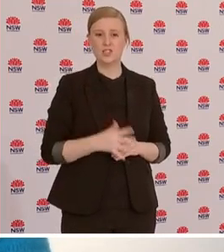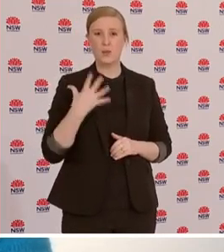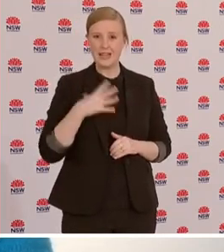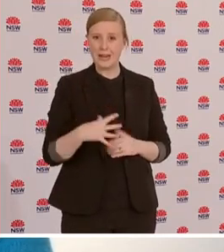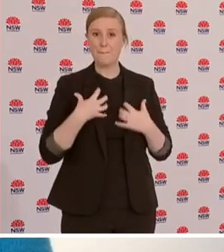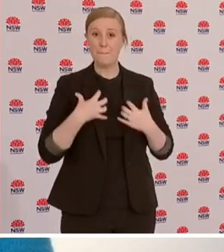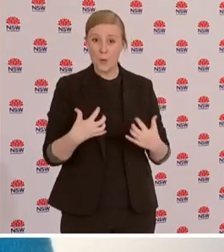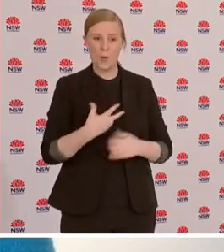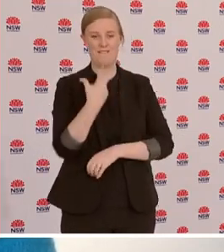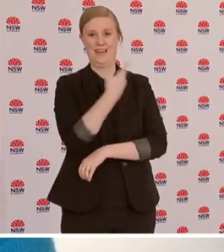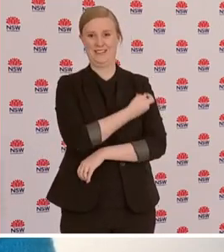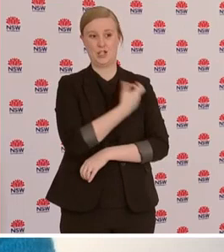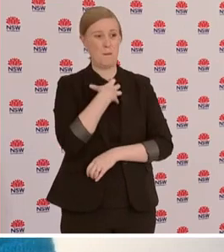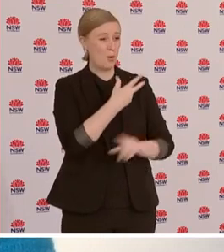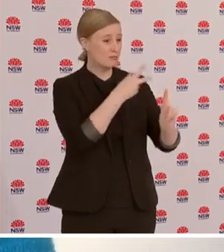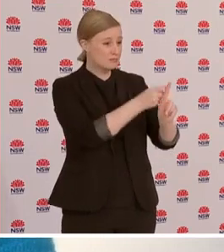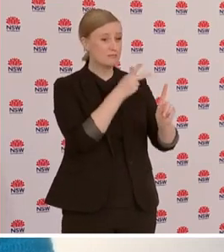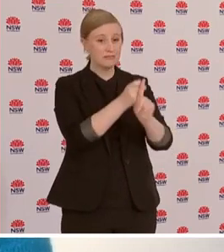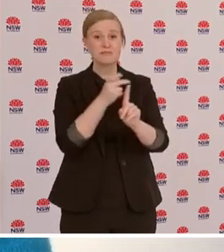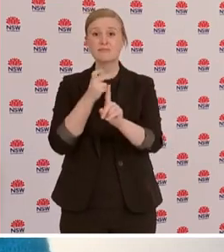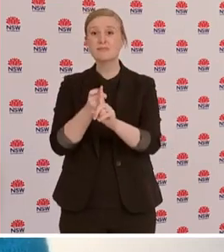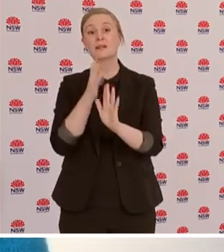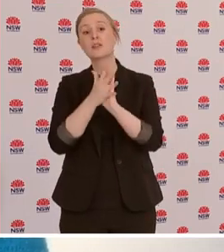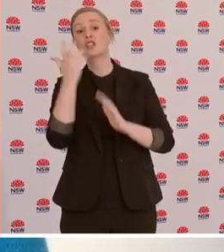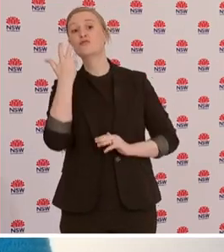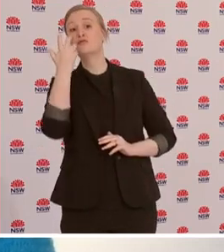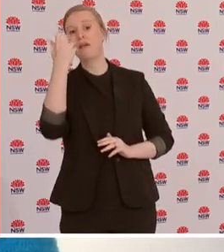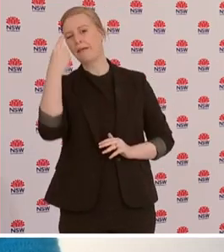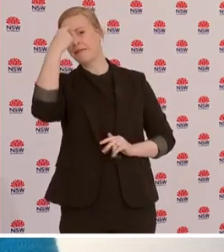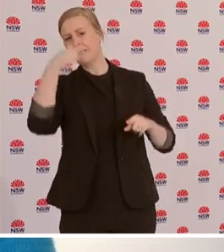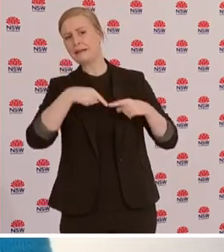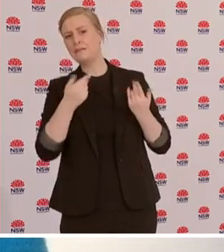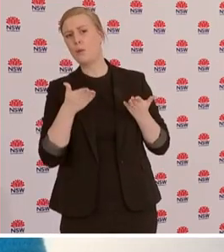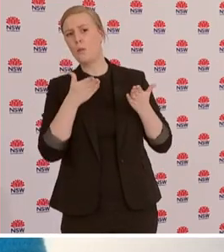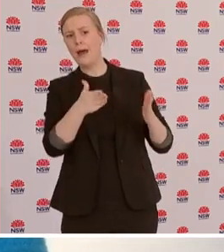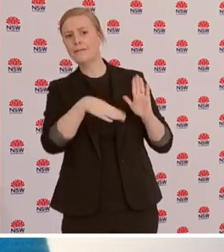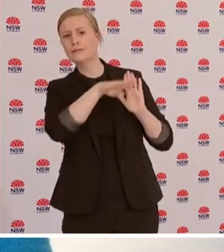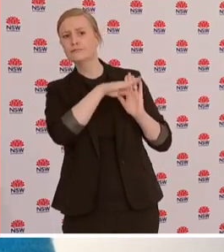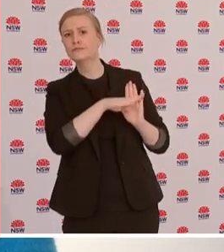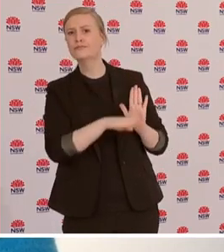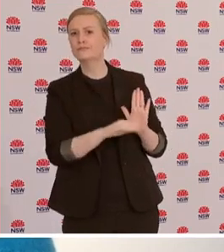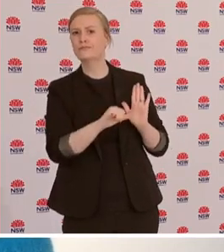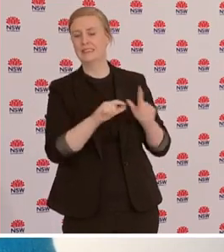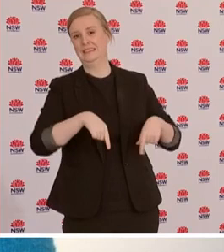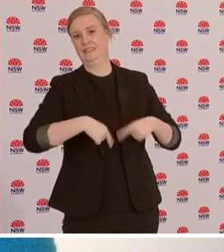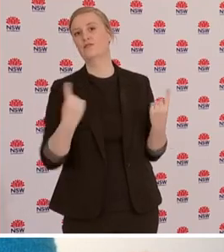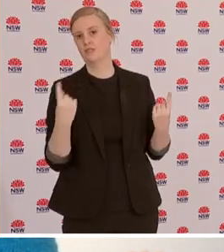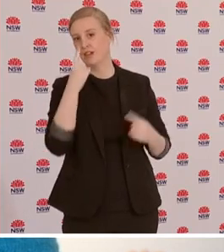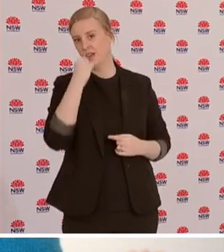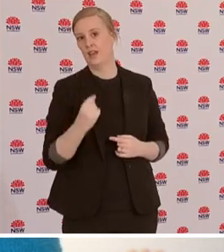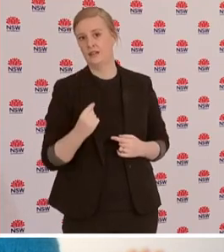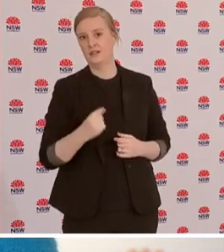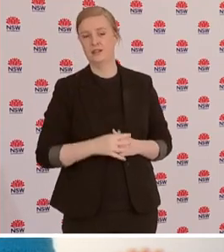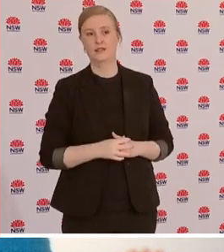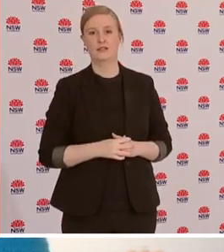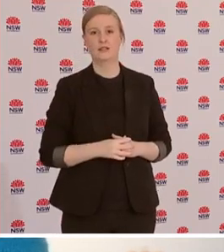in the future but but can I just say in relation to dealing with the immediate outbreak we need a combination of the restrictions and and